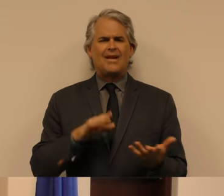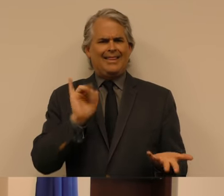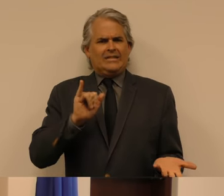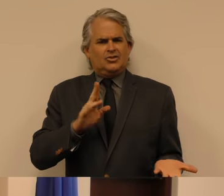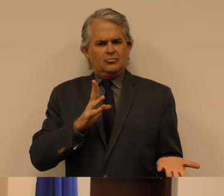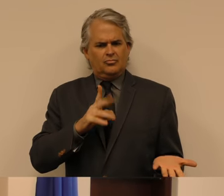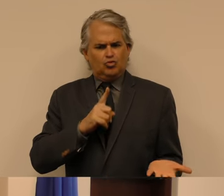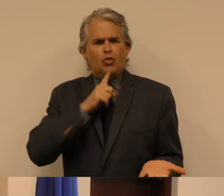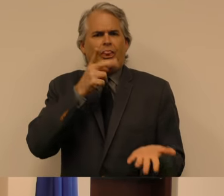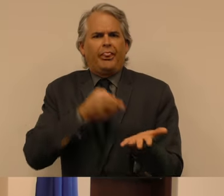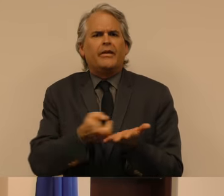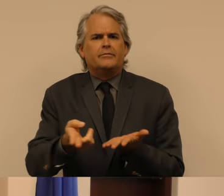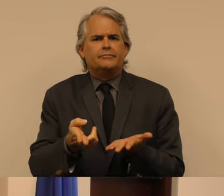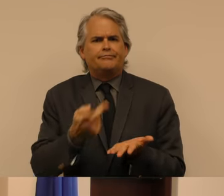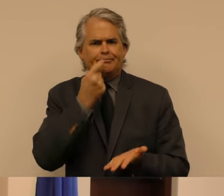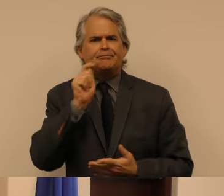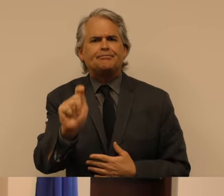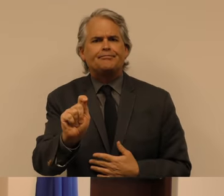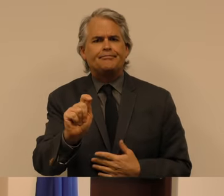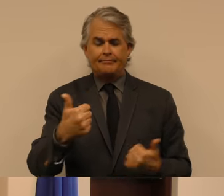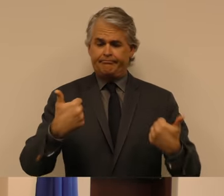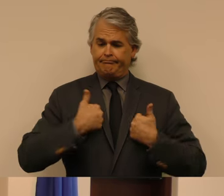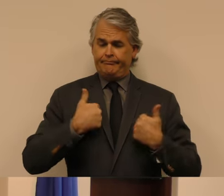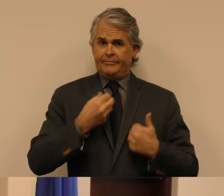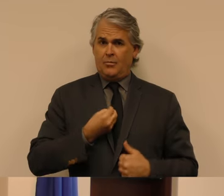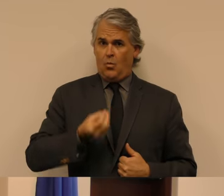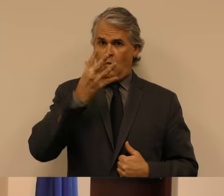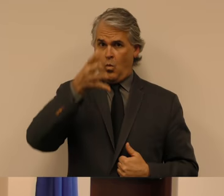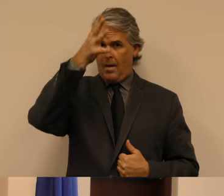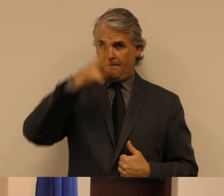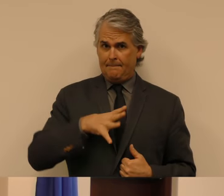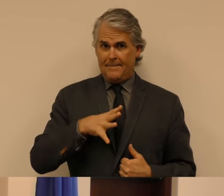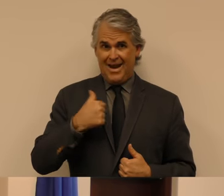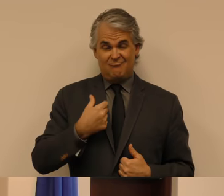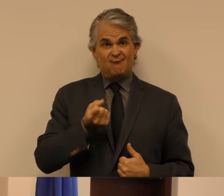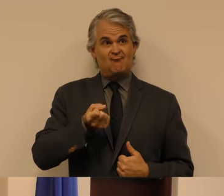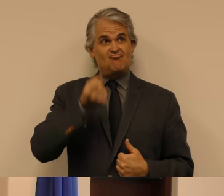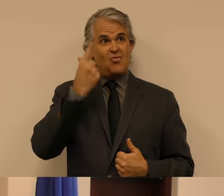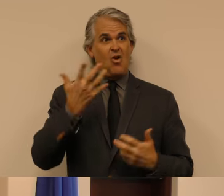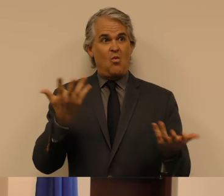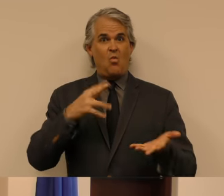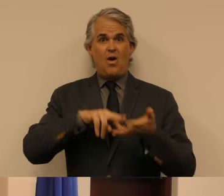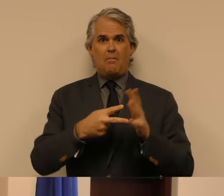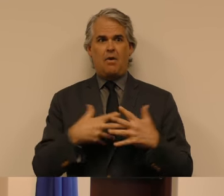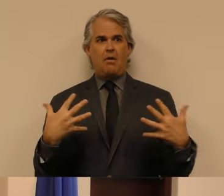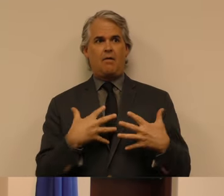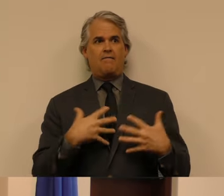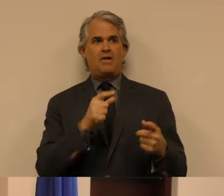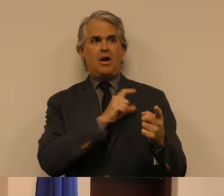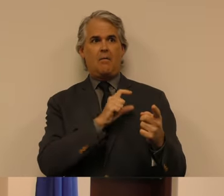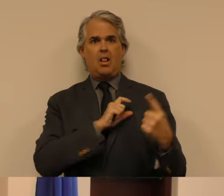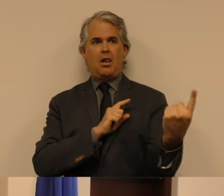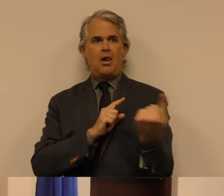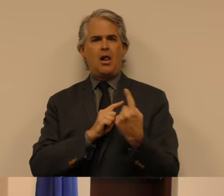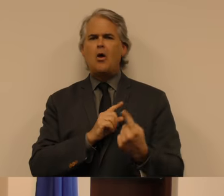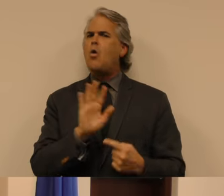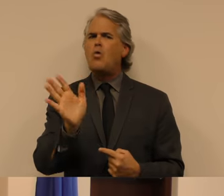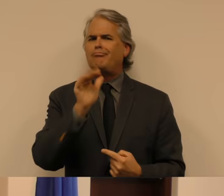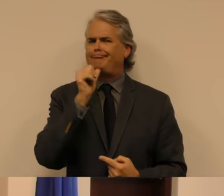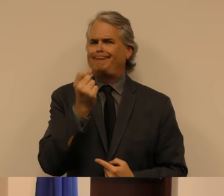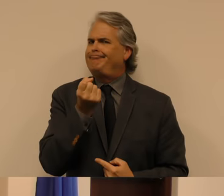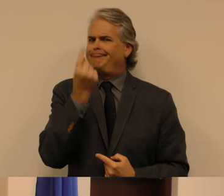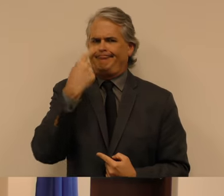I cannot claim to understand what it is like to live in the fear of police encounters. But as Governor of Nevada, it is my duty